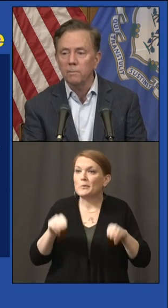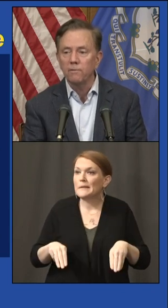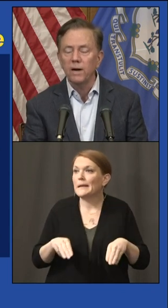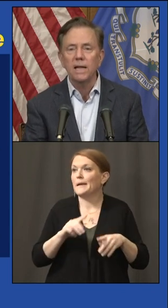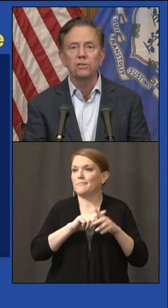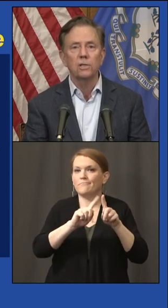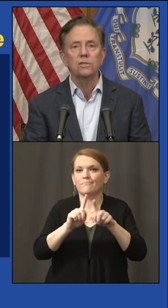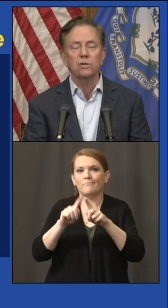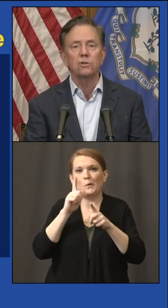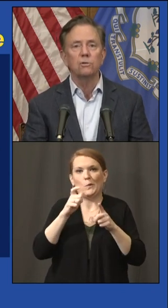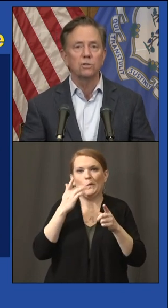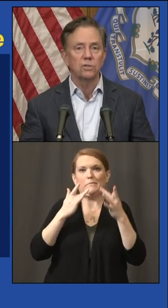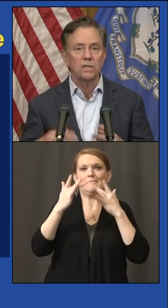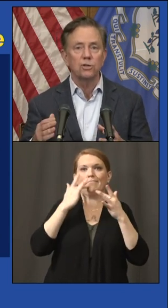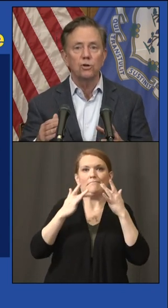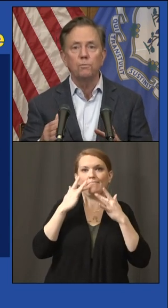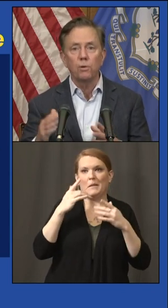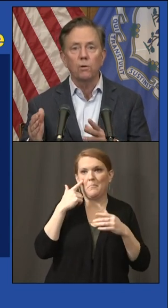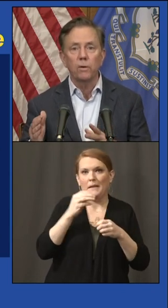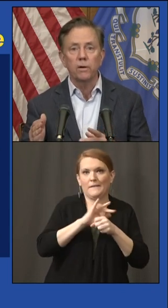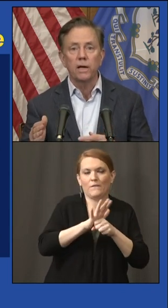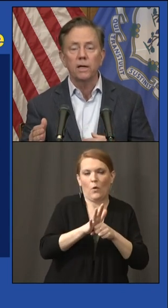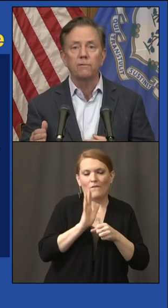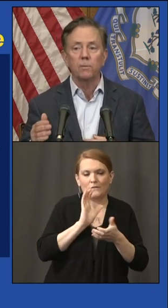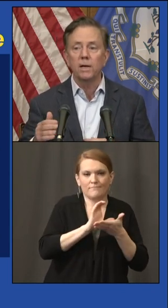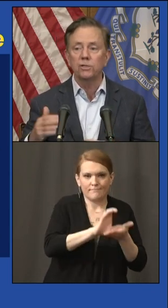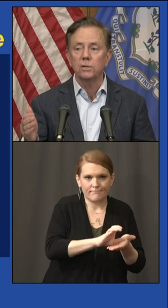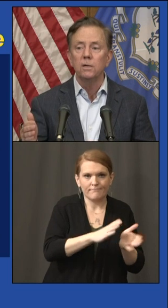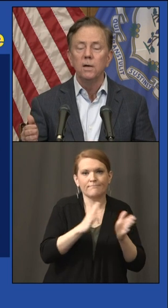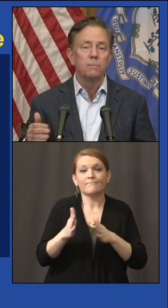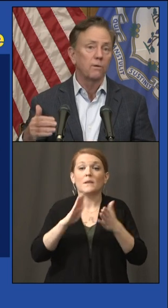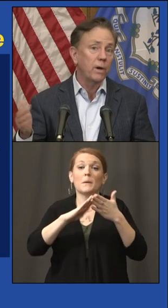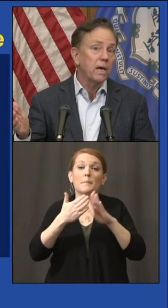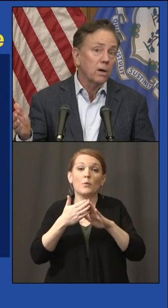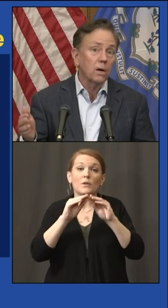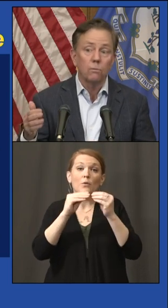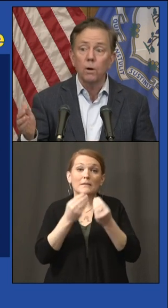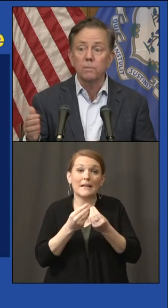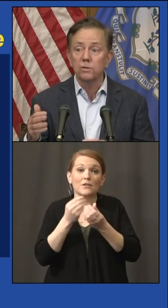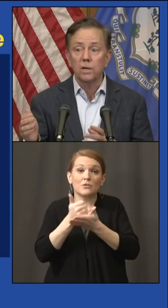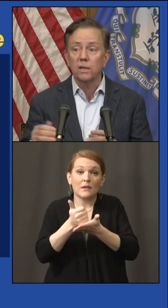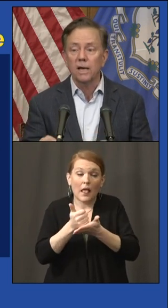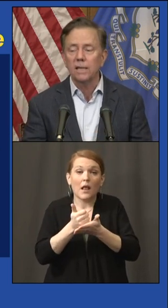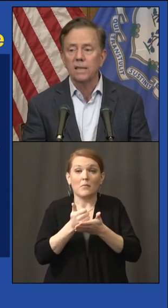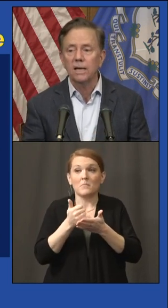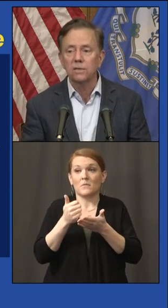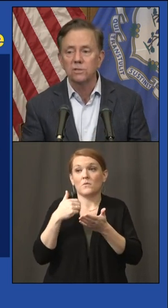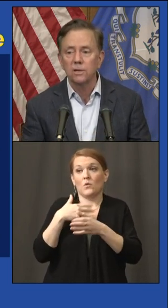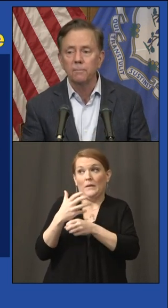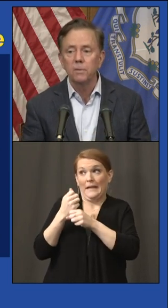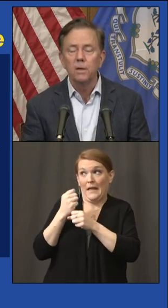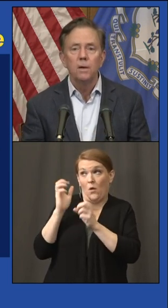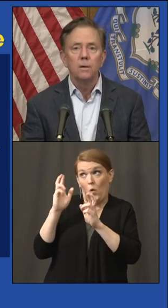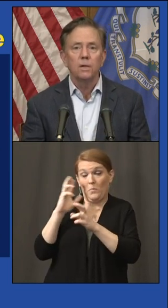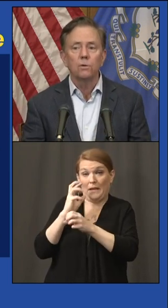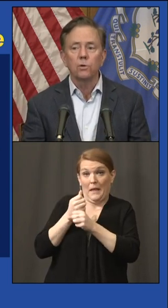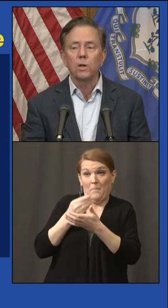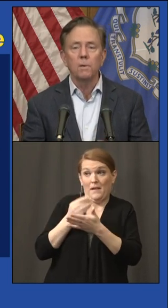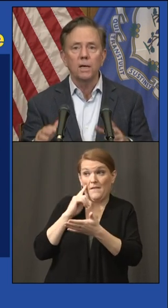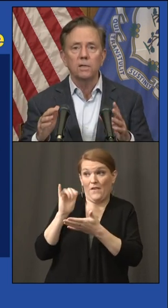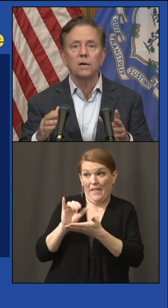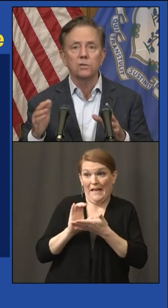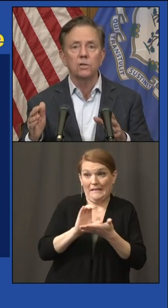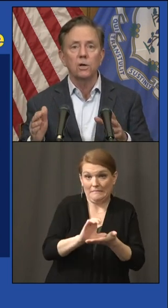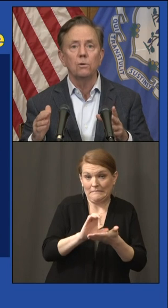development financial institutions. That's a new program of getting information, but if we get our 1% of that, that is, you know,